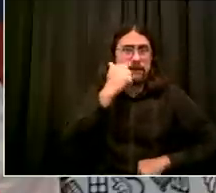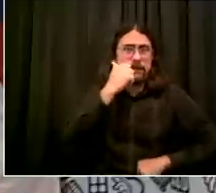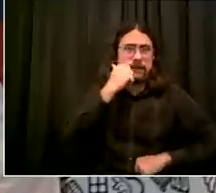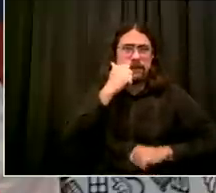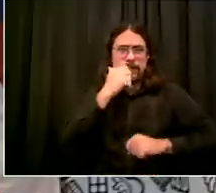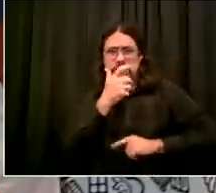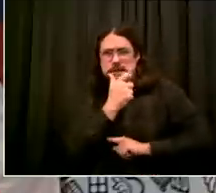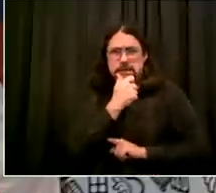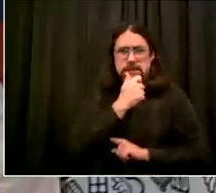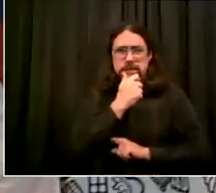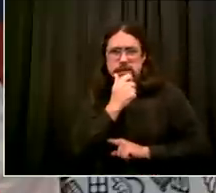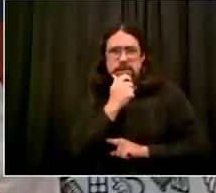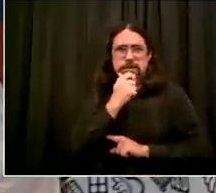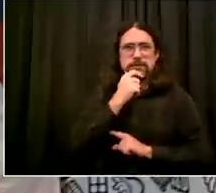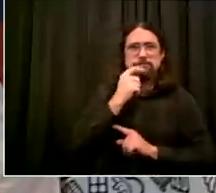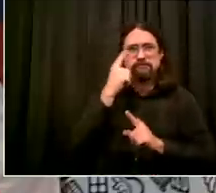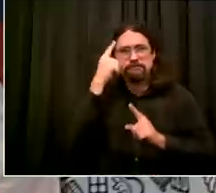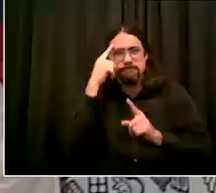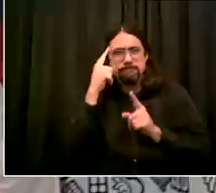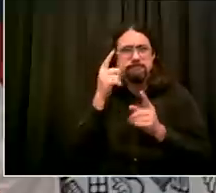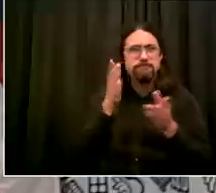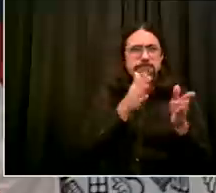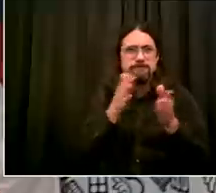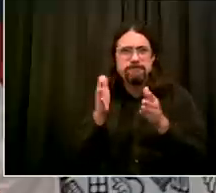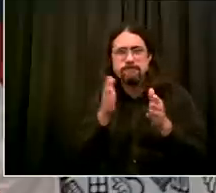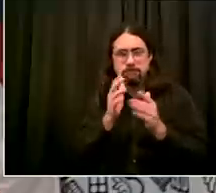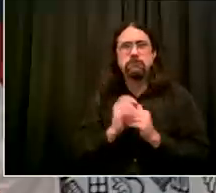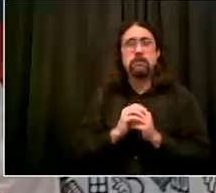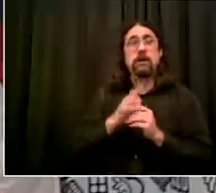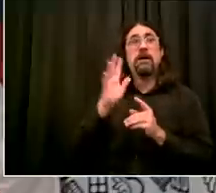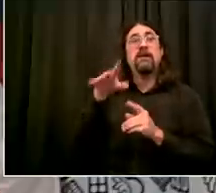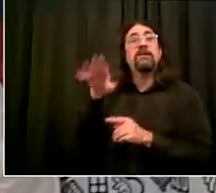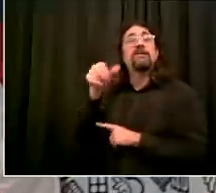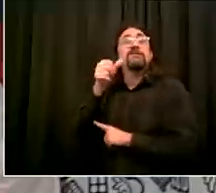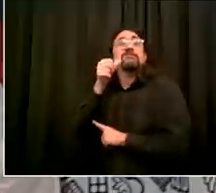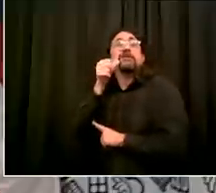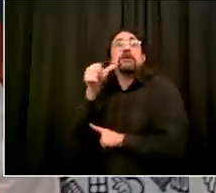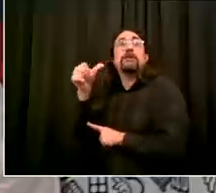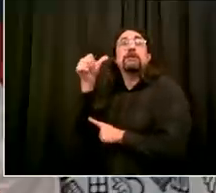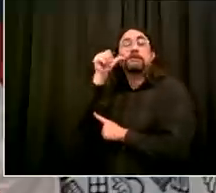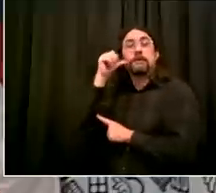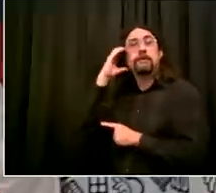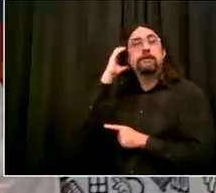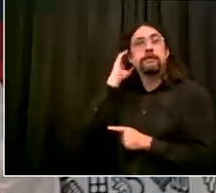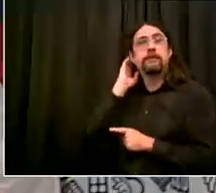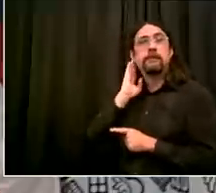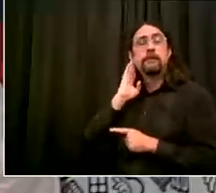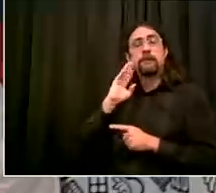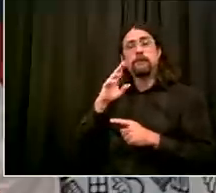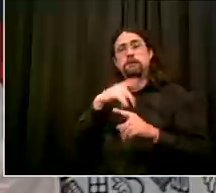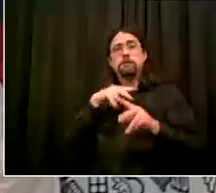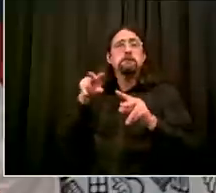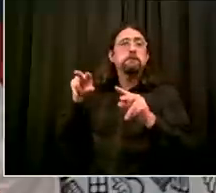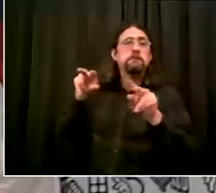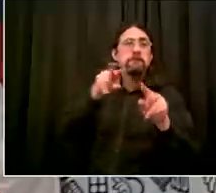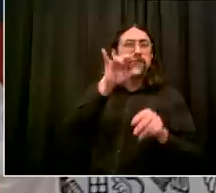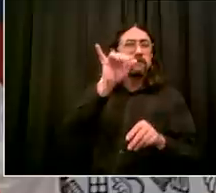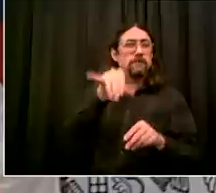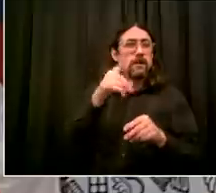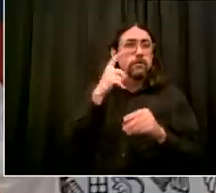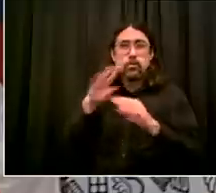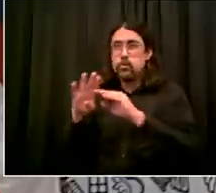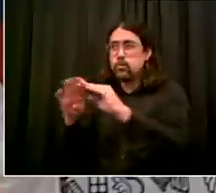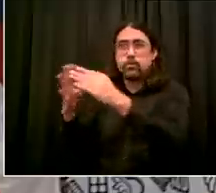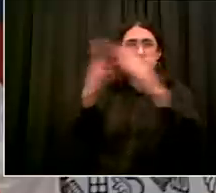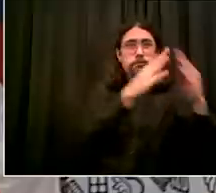saw going into yesterday was it had finally aligned the way we needed it to and remember originally we had hoped